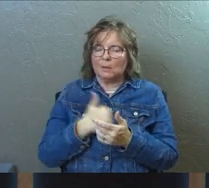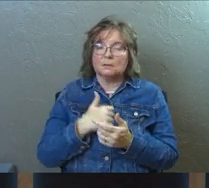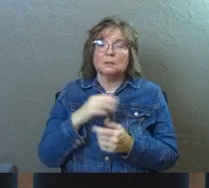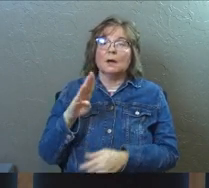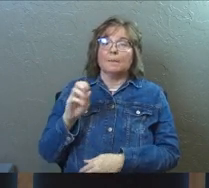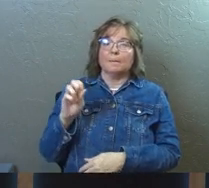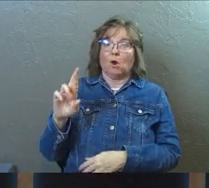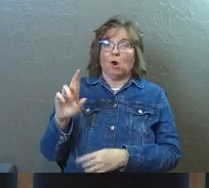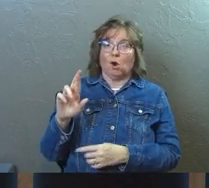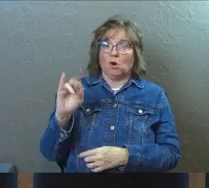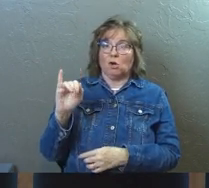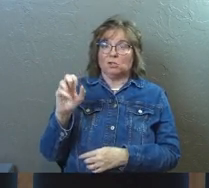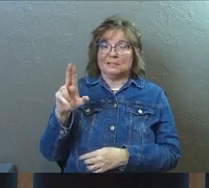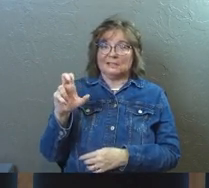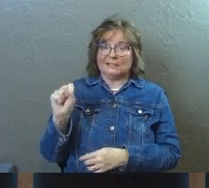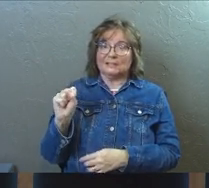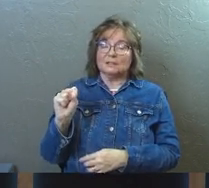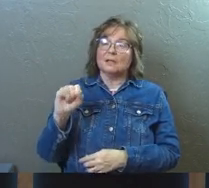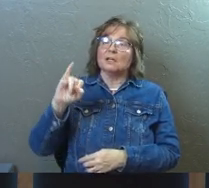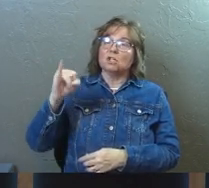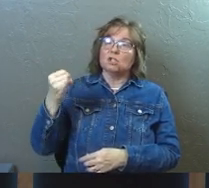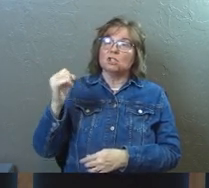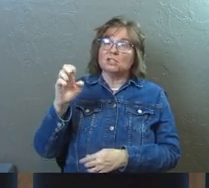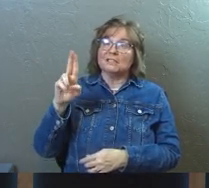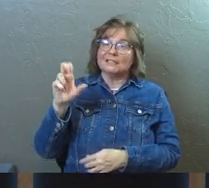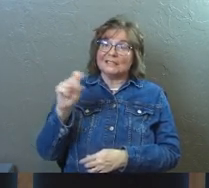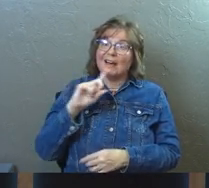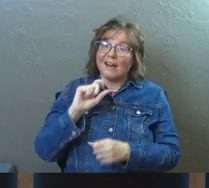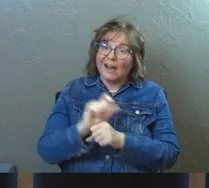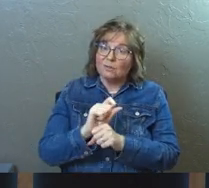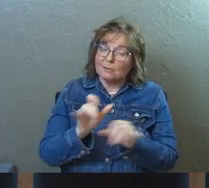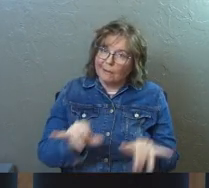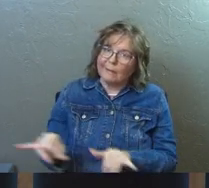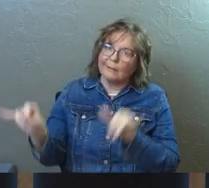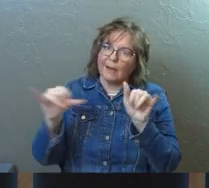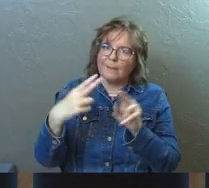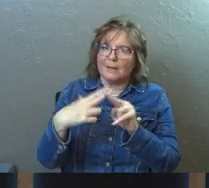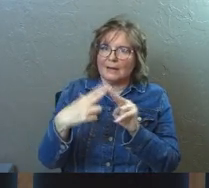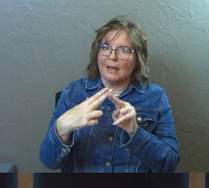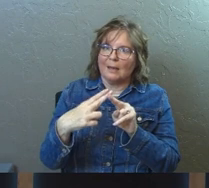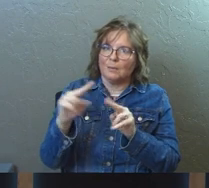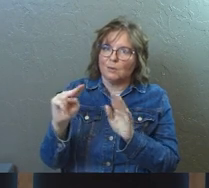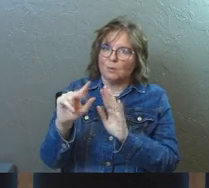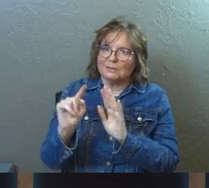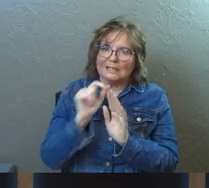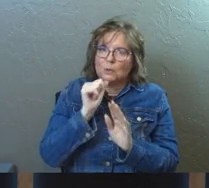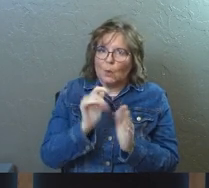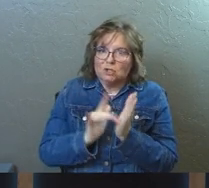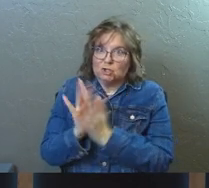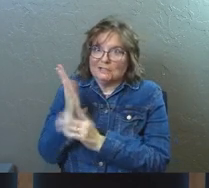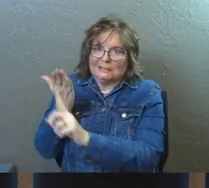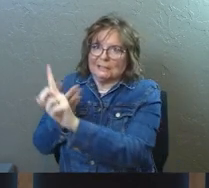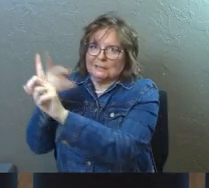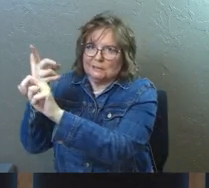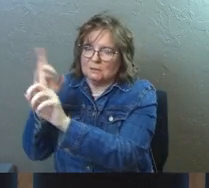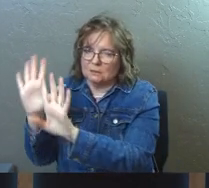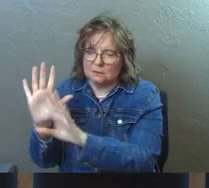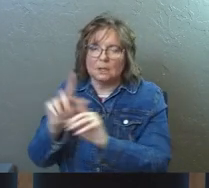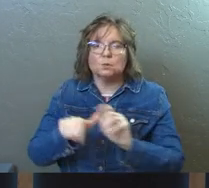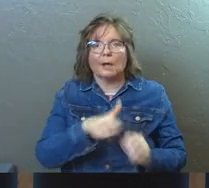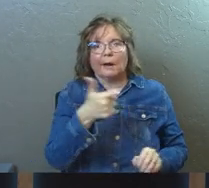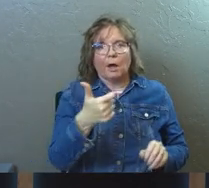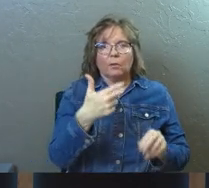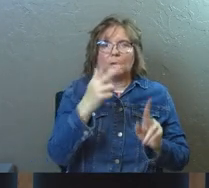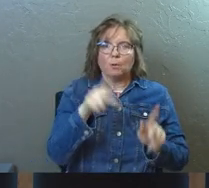Bar-Jesus, Jesus is actually a very common name in the New Testament, and so this wasn't Jesus, this was just another